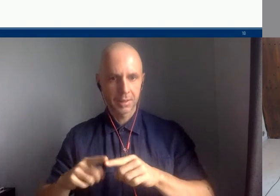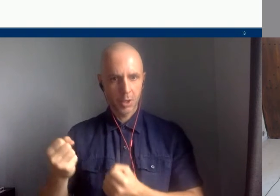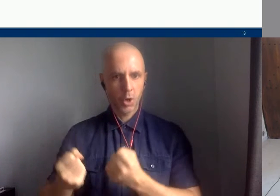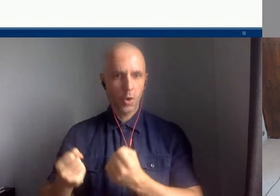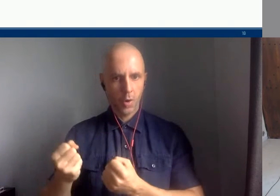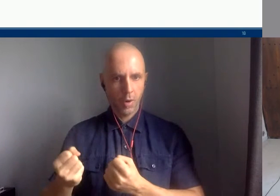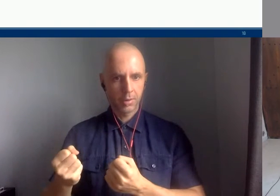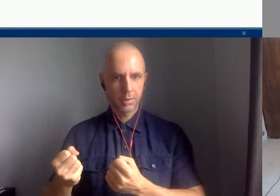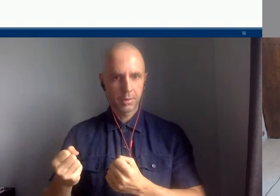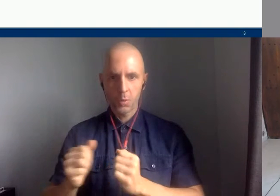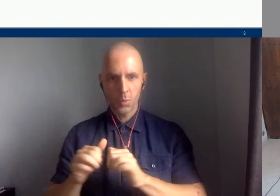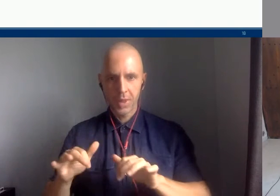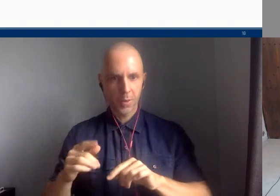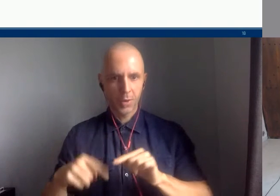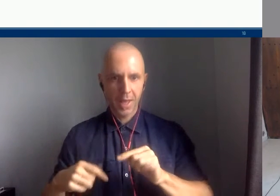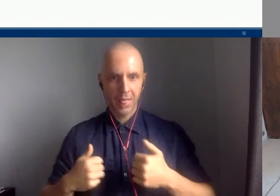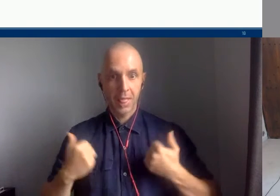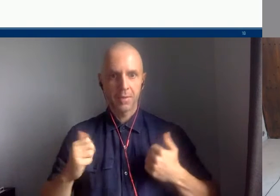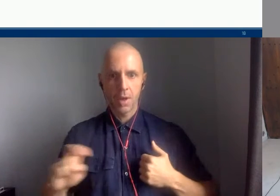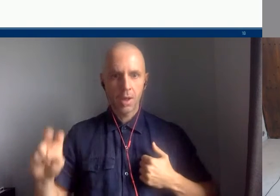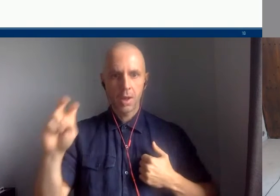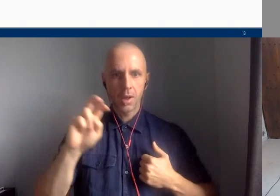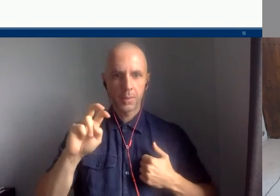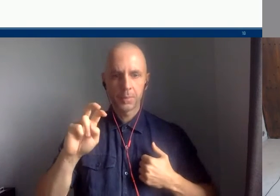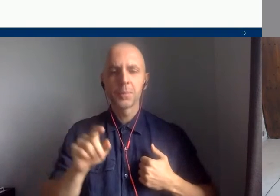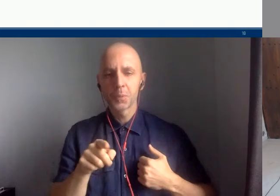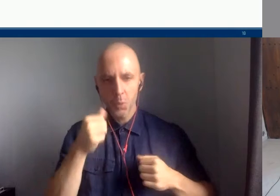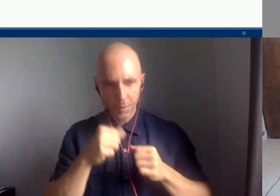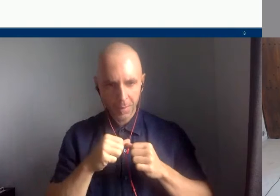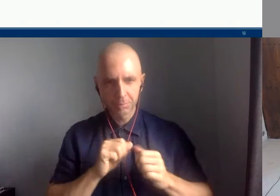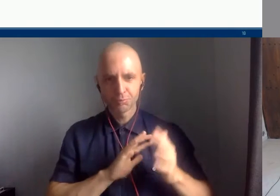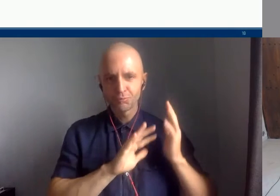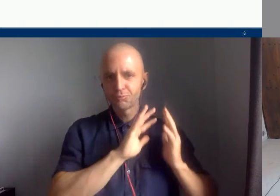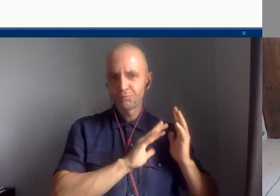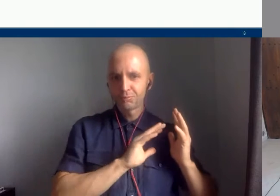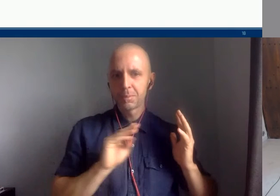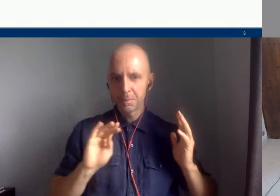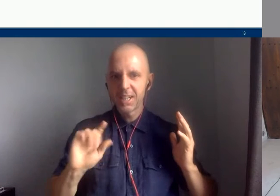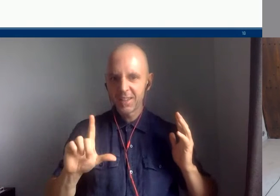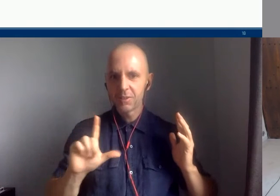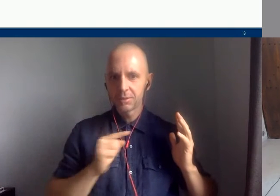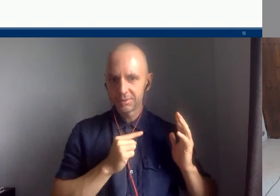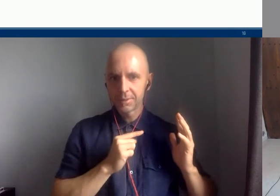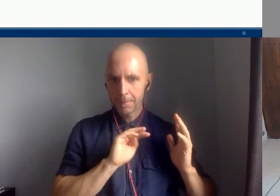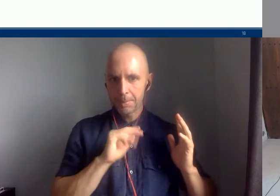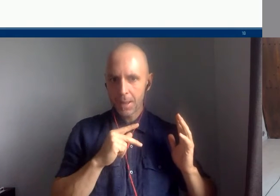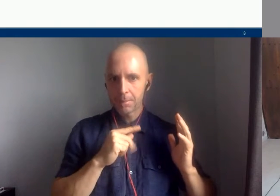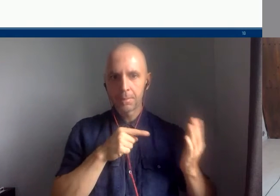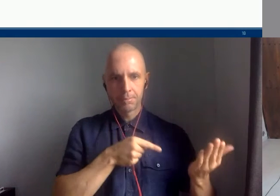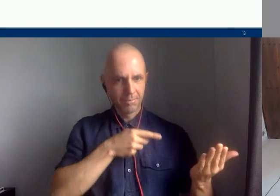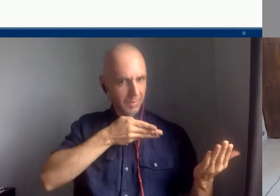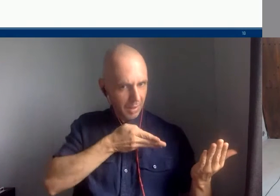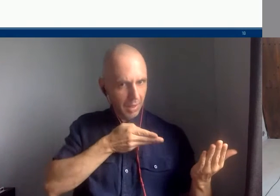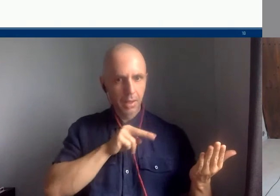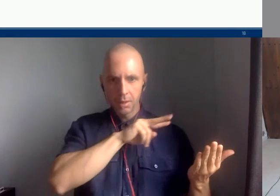medieval map would tell us that it's a three day journey by foot to get